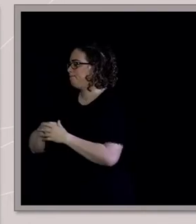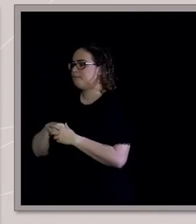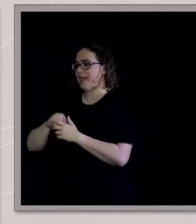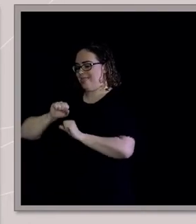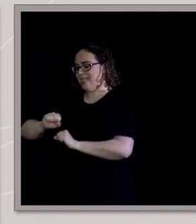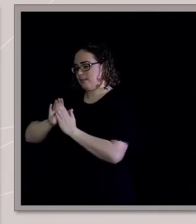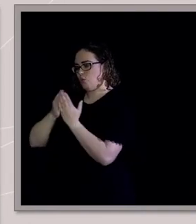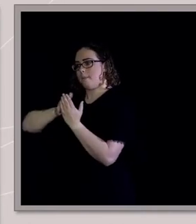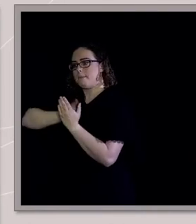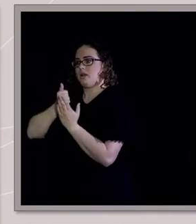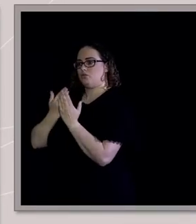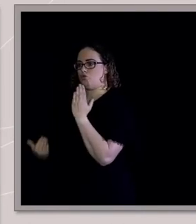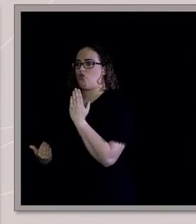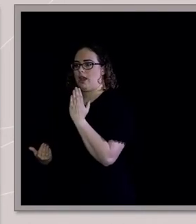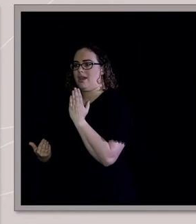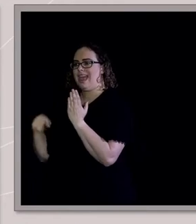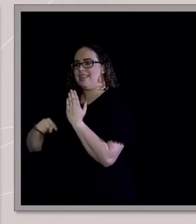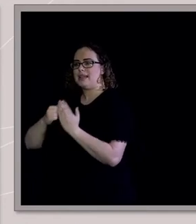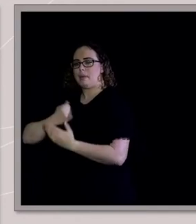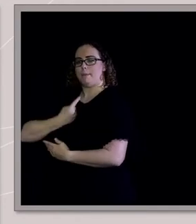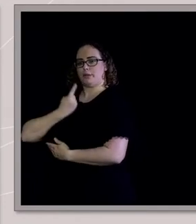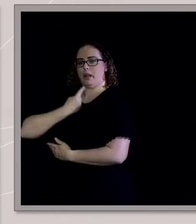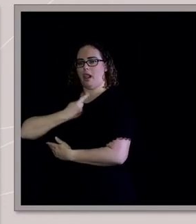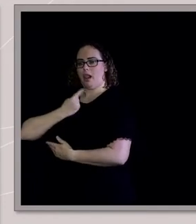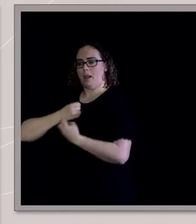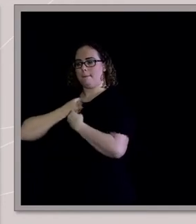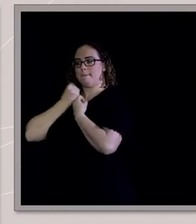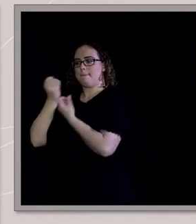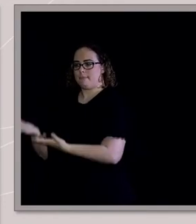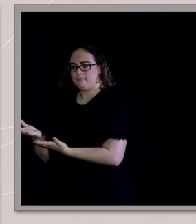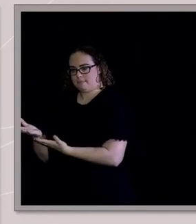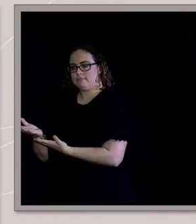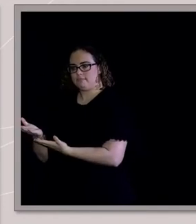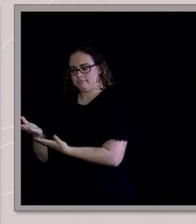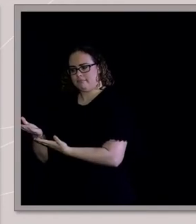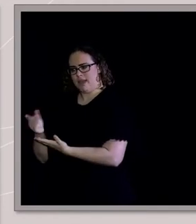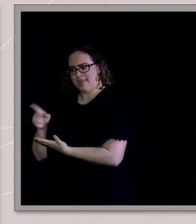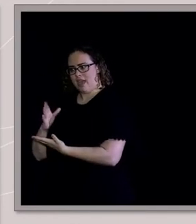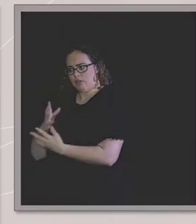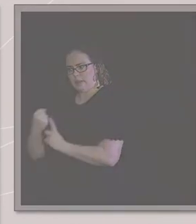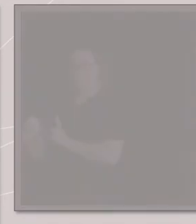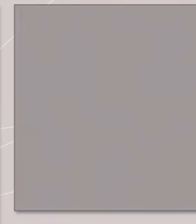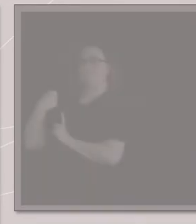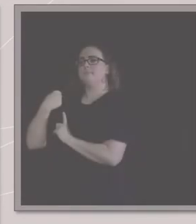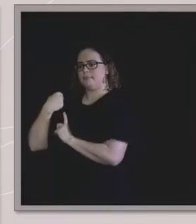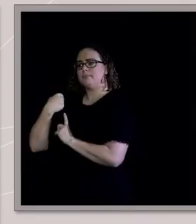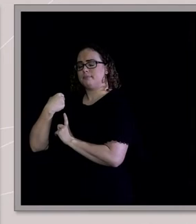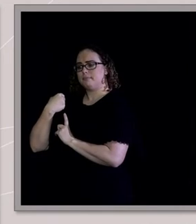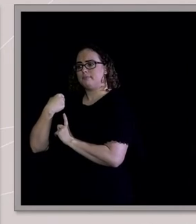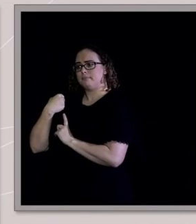And that sort of deeply personal truth seems to resonate even more deeply than that broader kind of